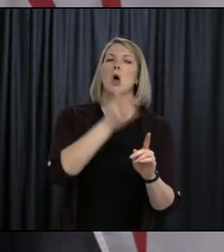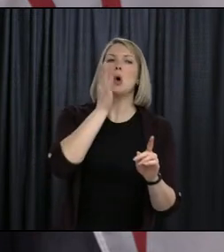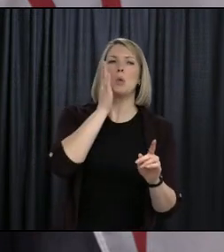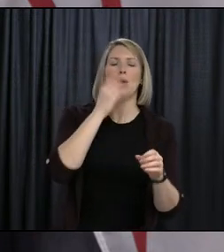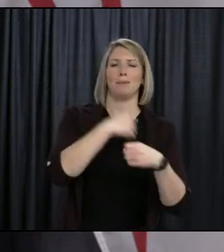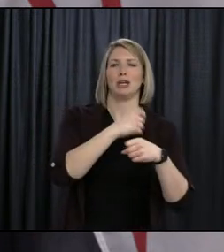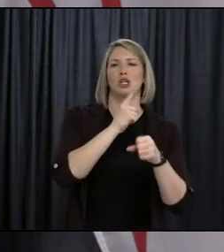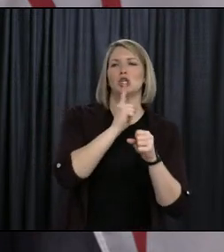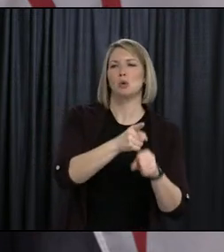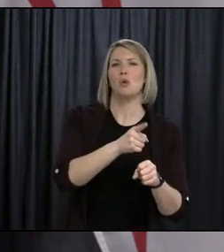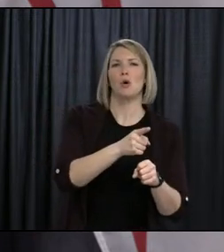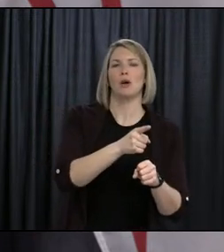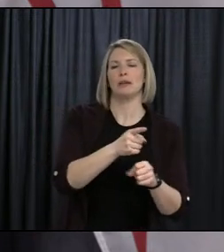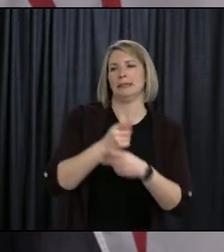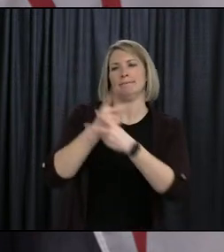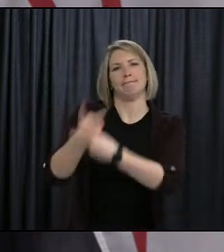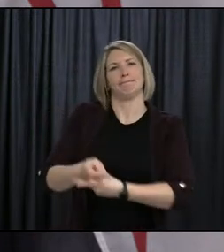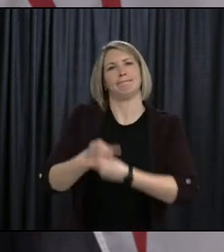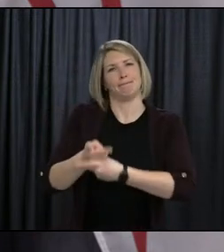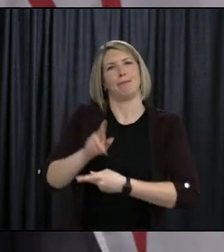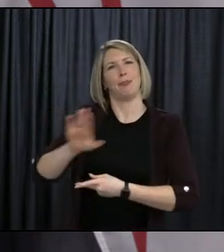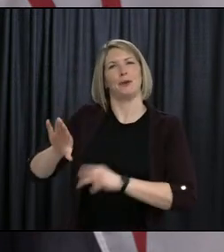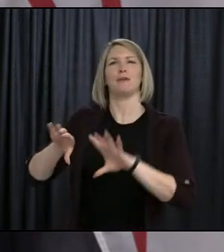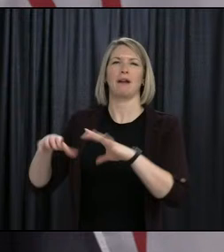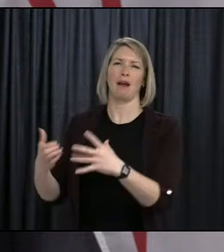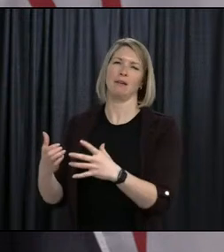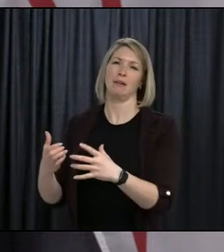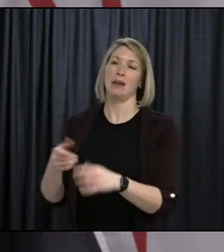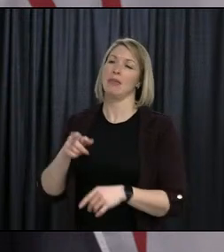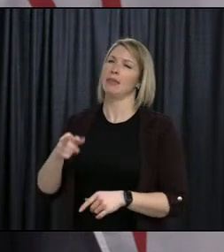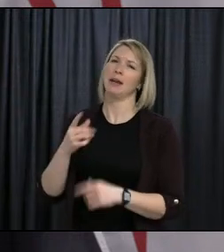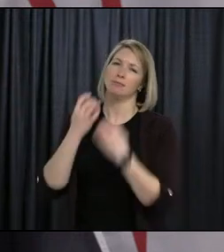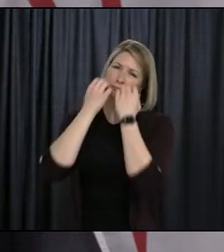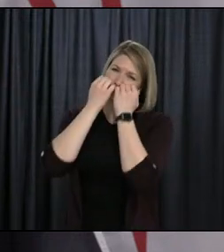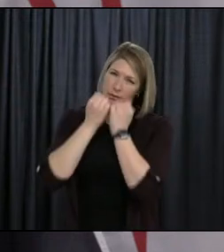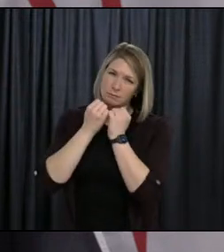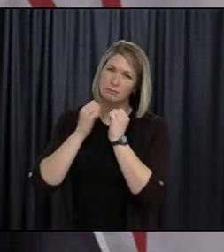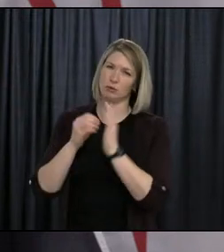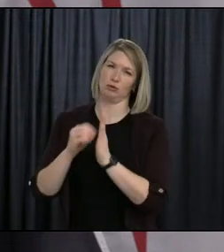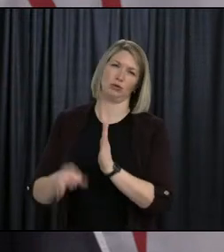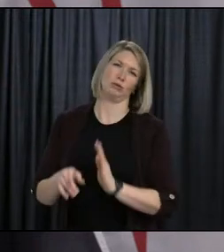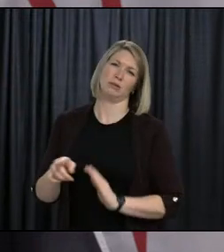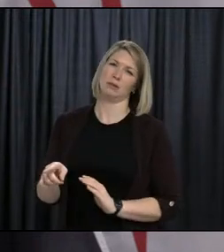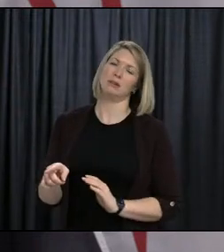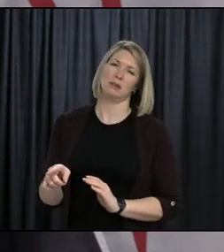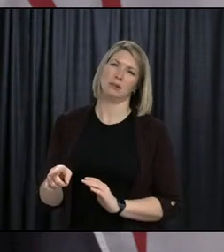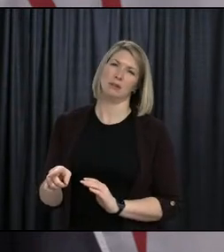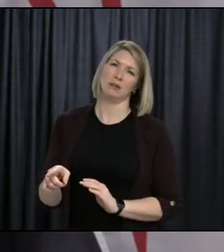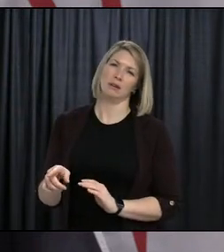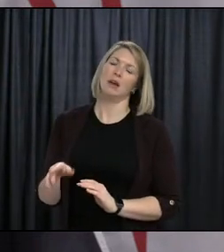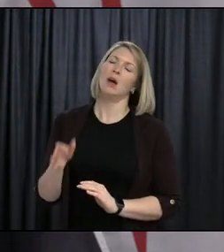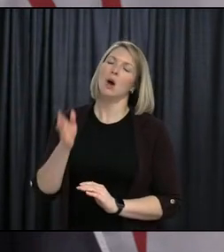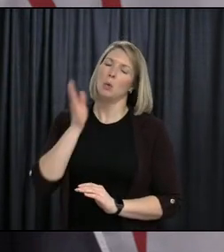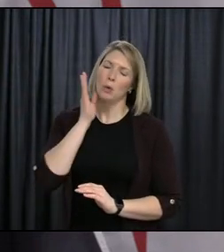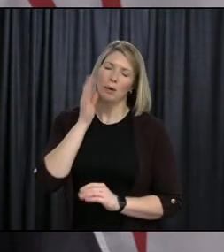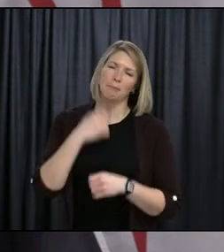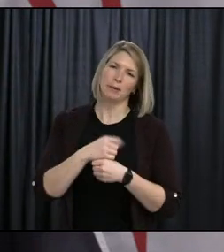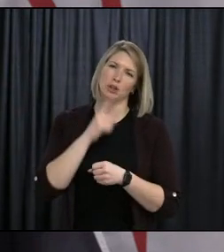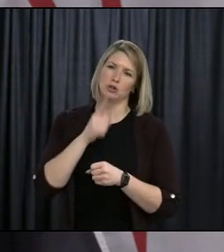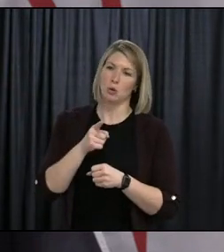They really care for their students, they care for their learning, and they care for their well-being. You know, we'll work through